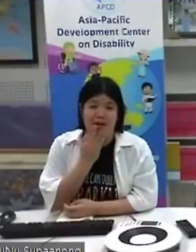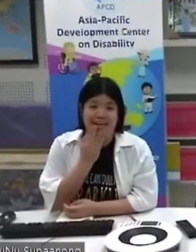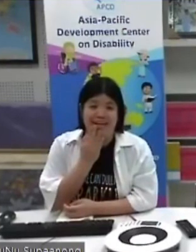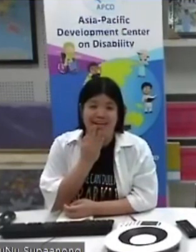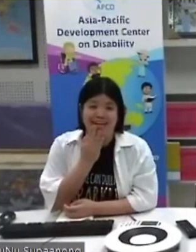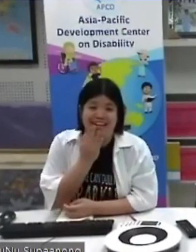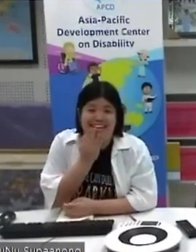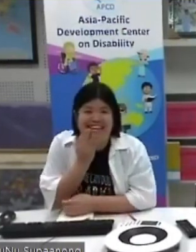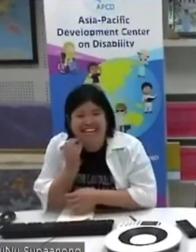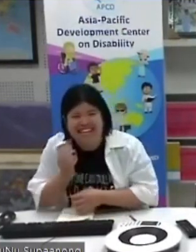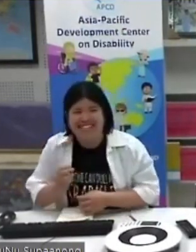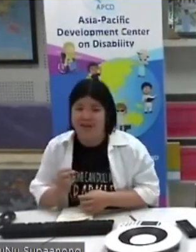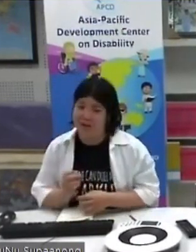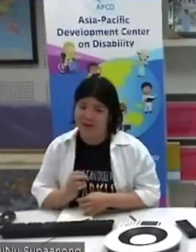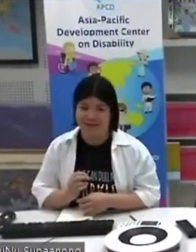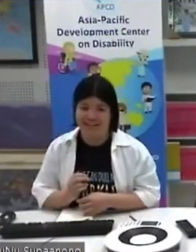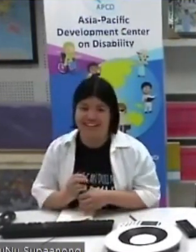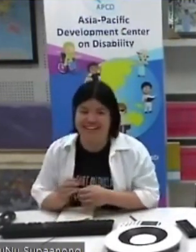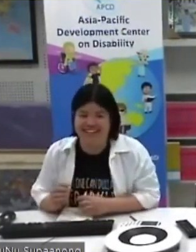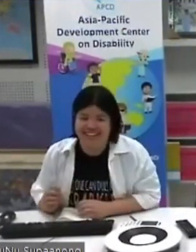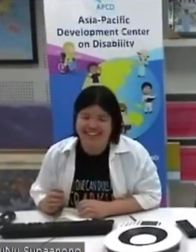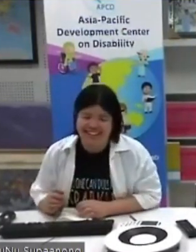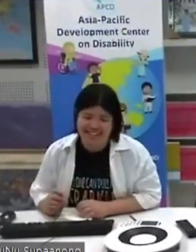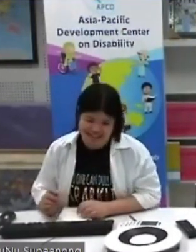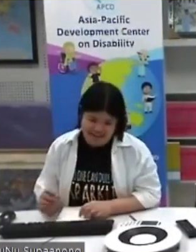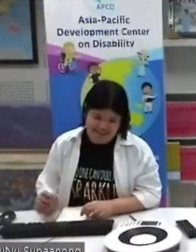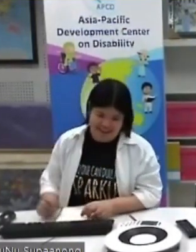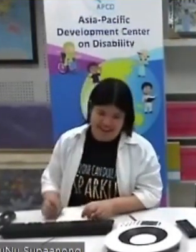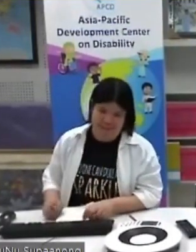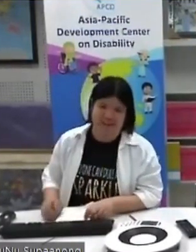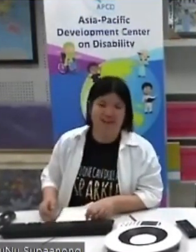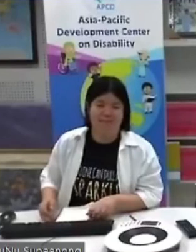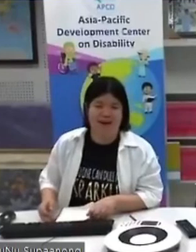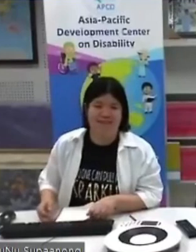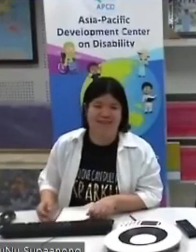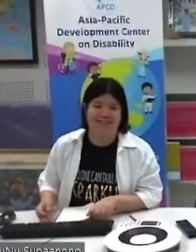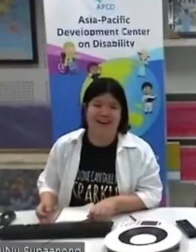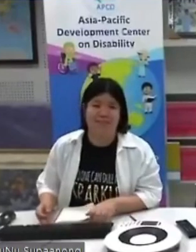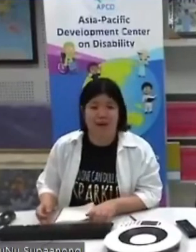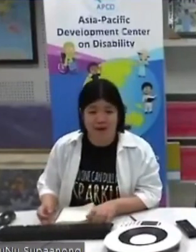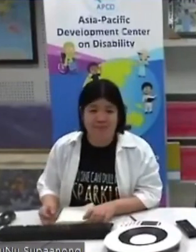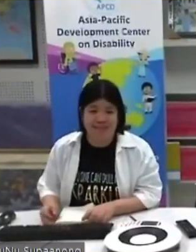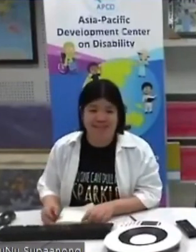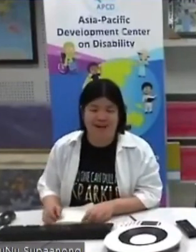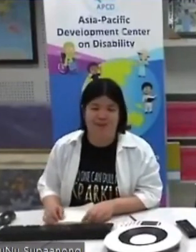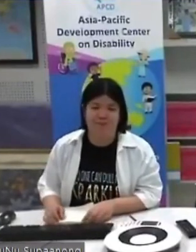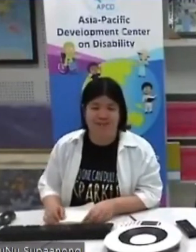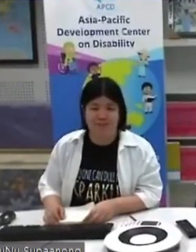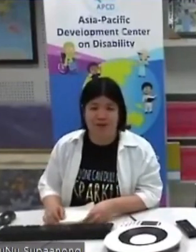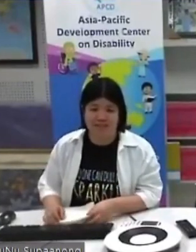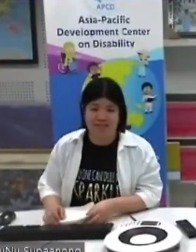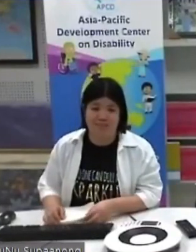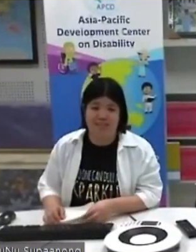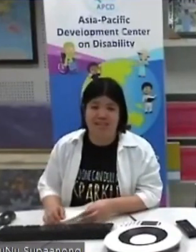say good morning. Sorry. So a little bit about the employment of